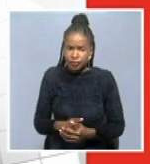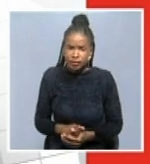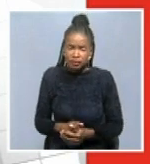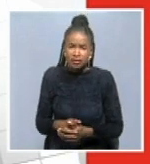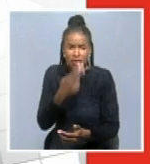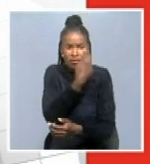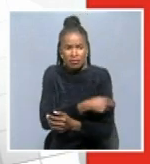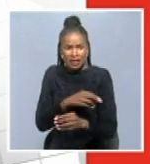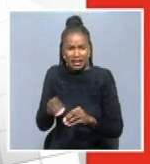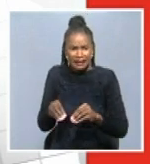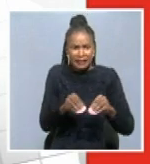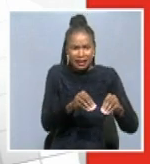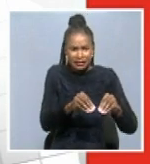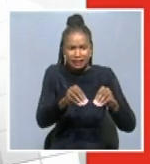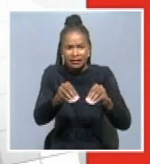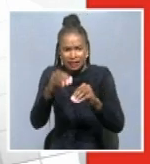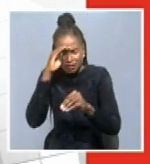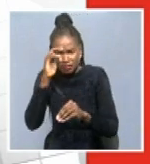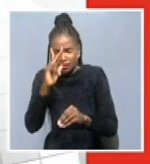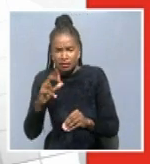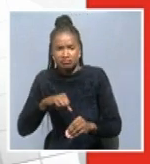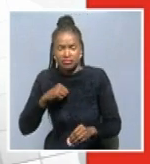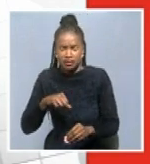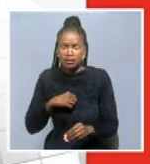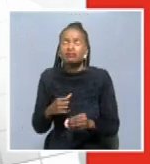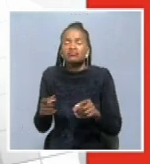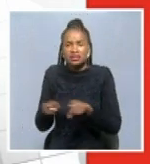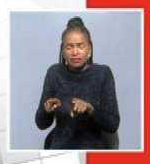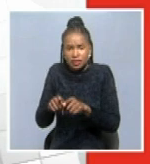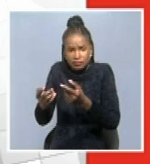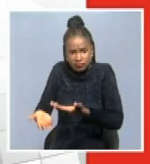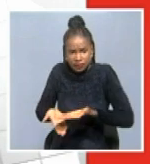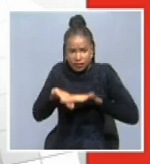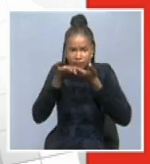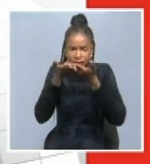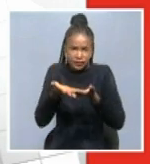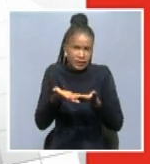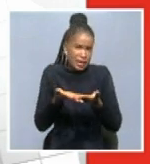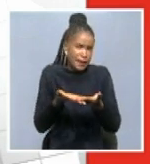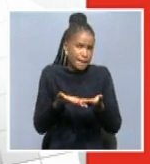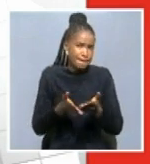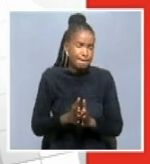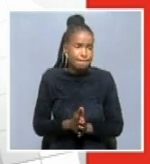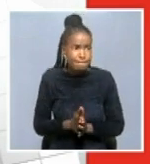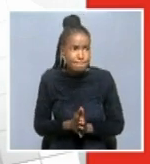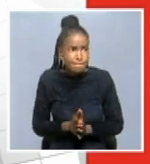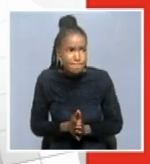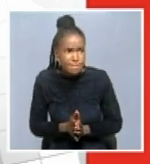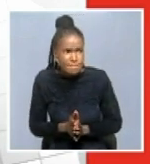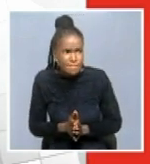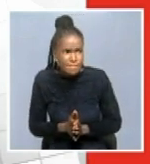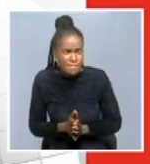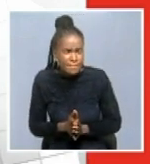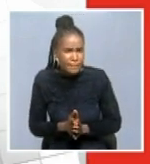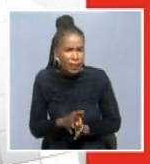assist with the facilities that, of course, we are seeing, of course, we are seeing that more people